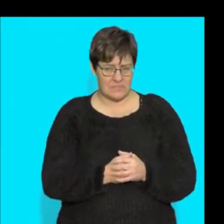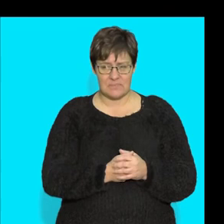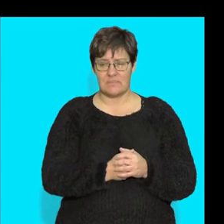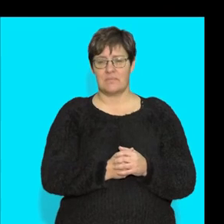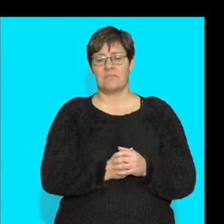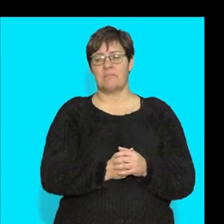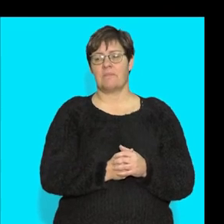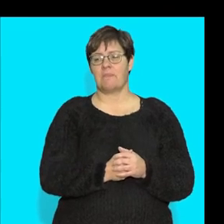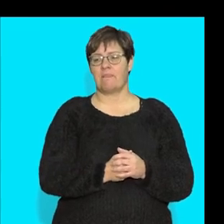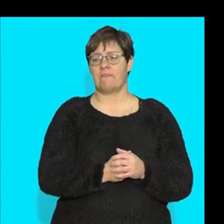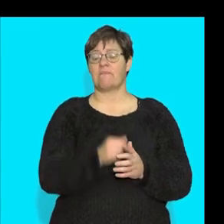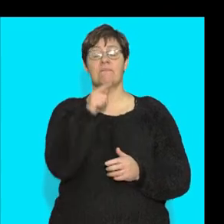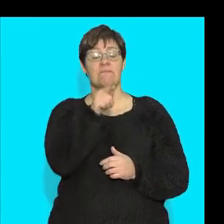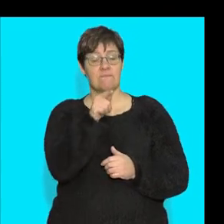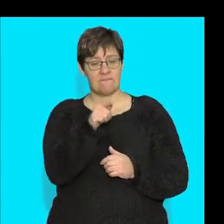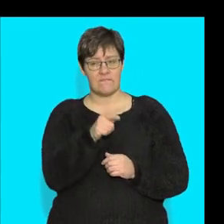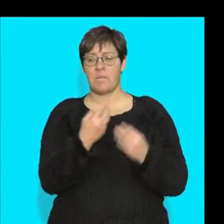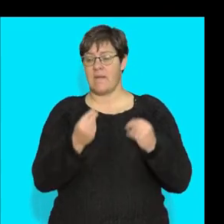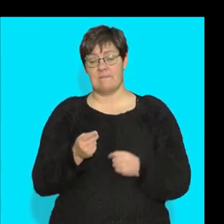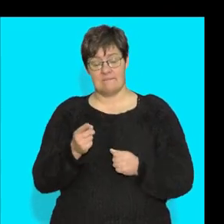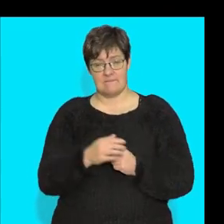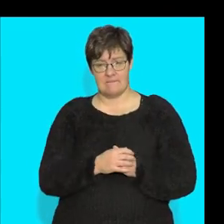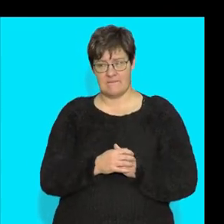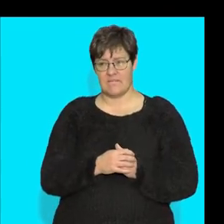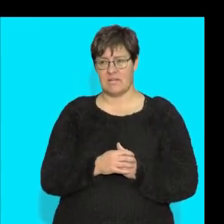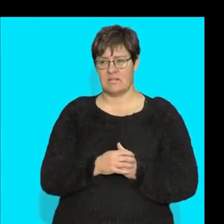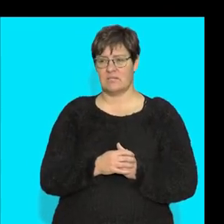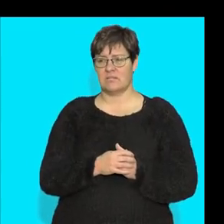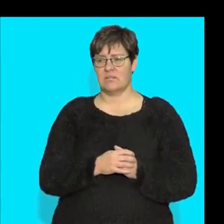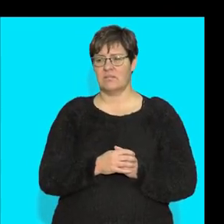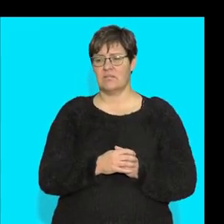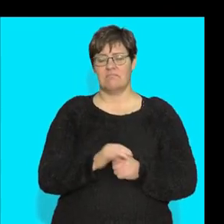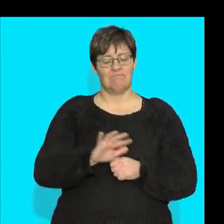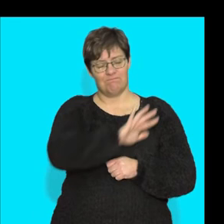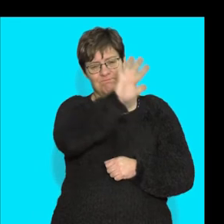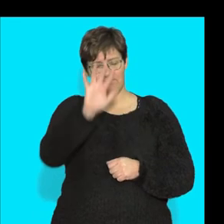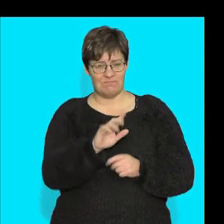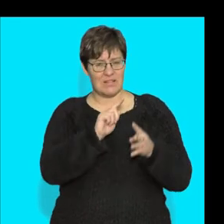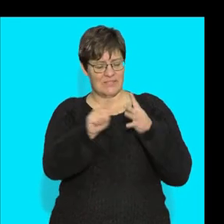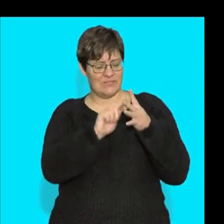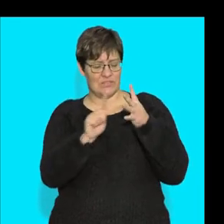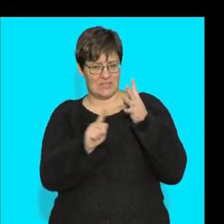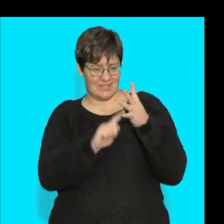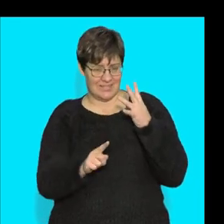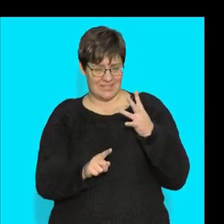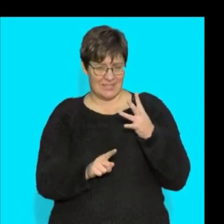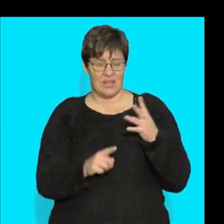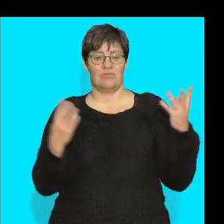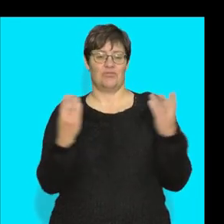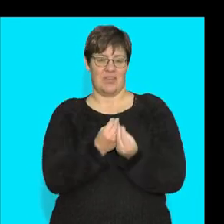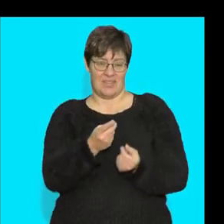Now the one question that I have here is of all of the different tissues together